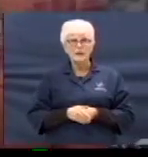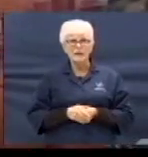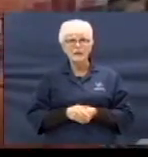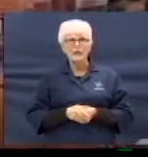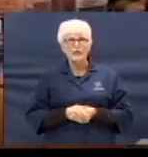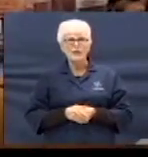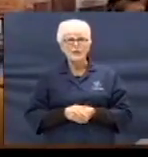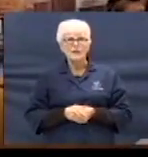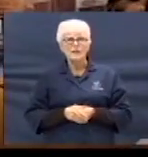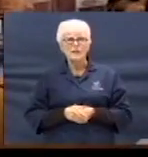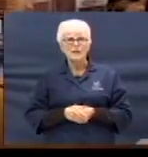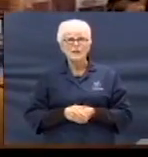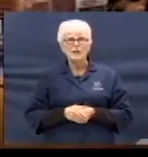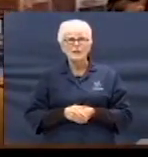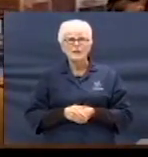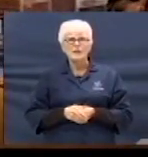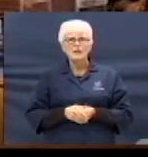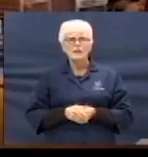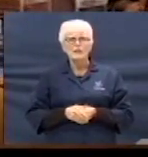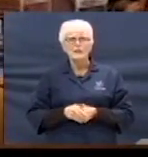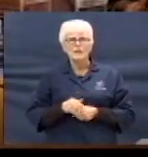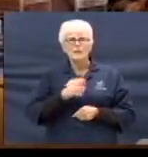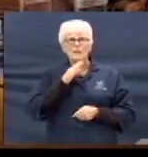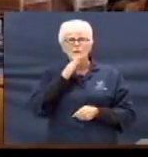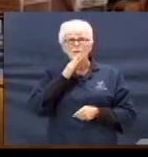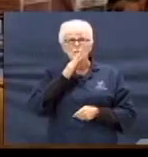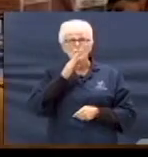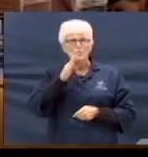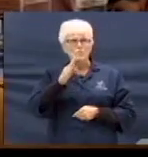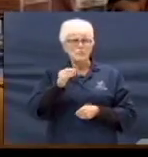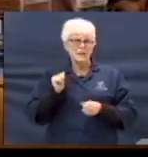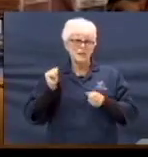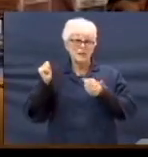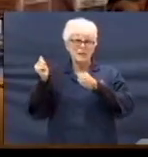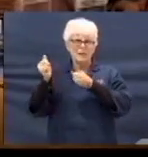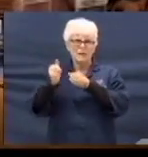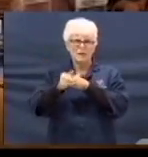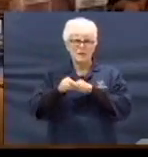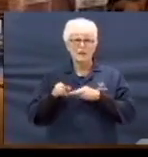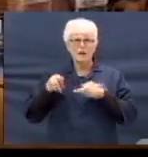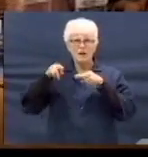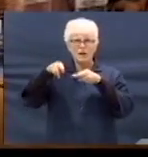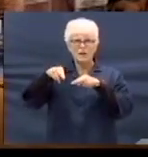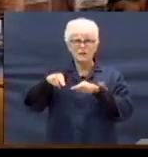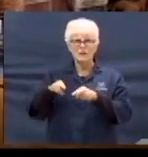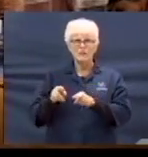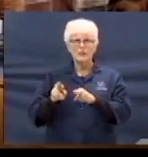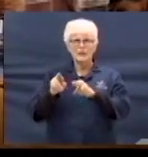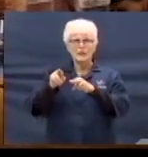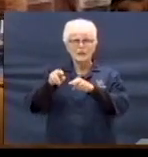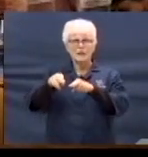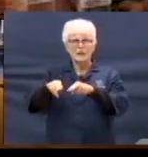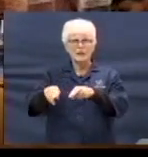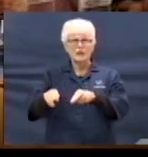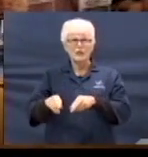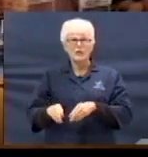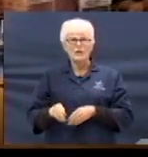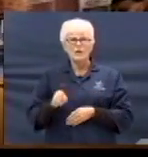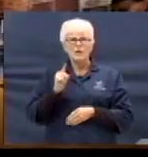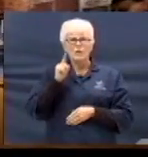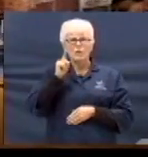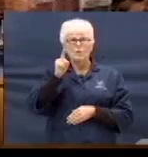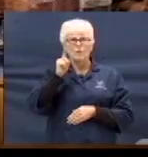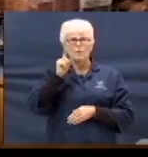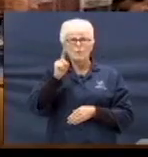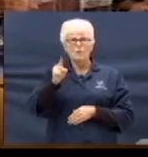Be not you weary while on